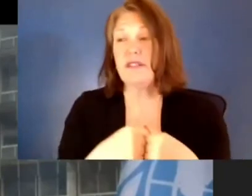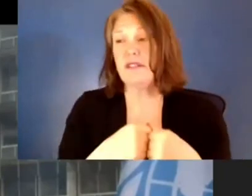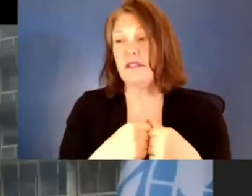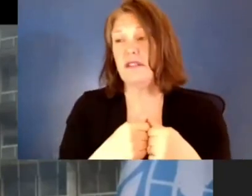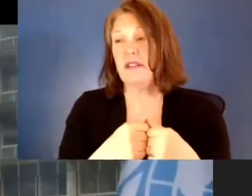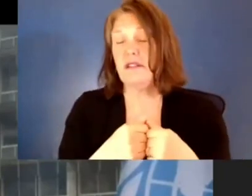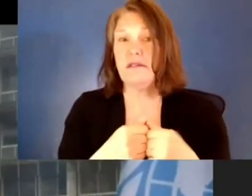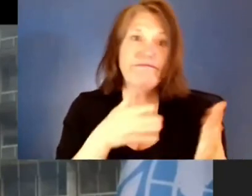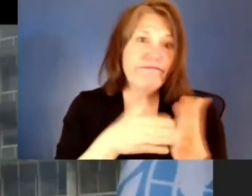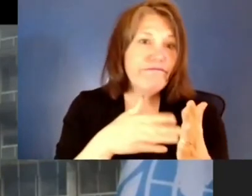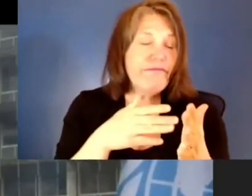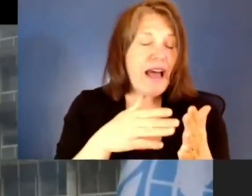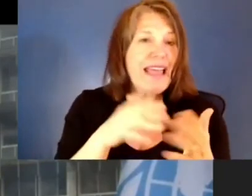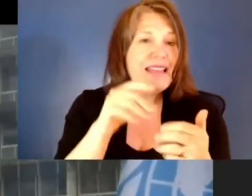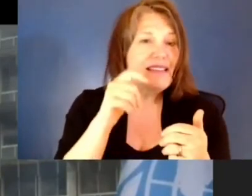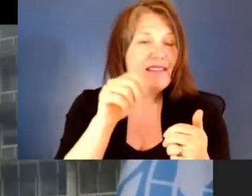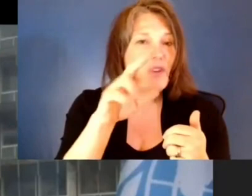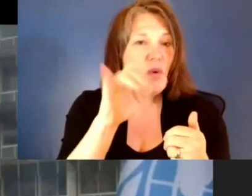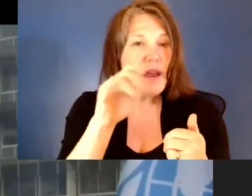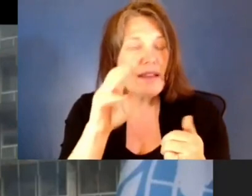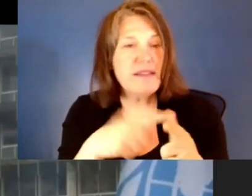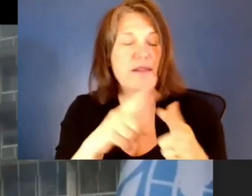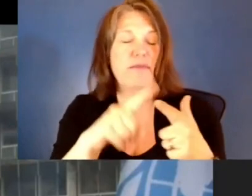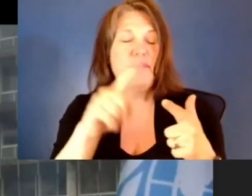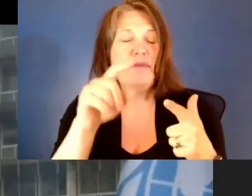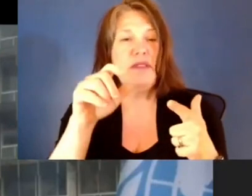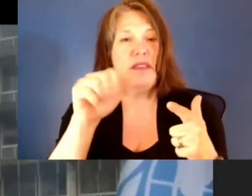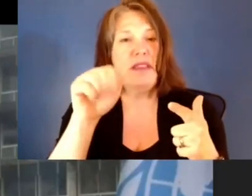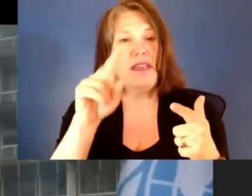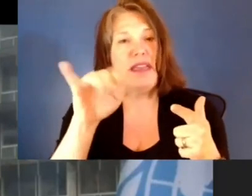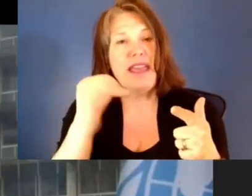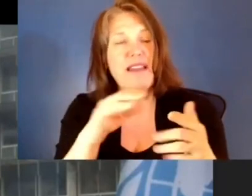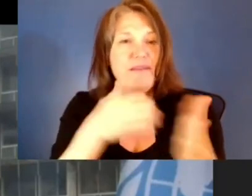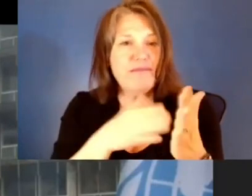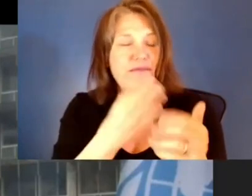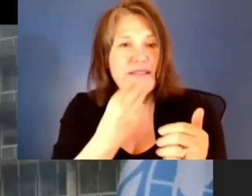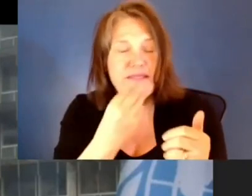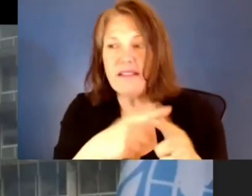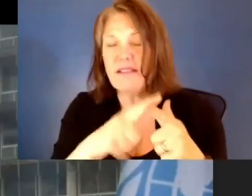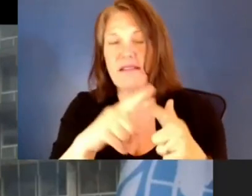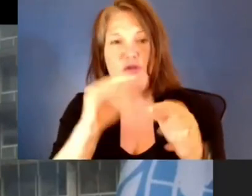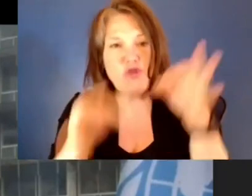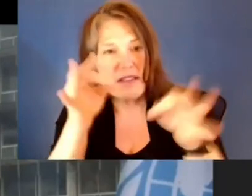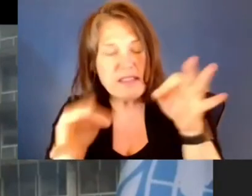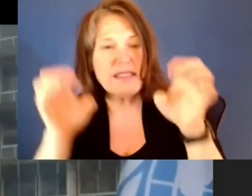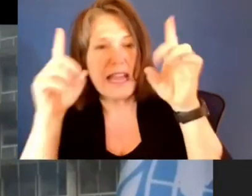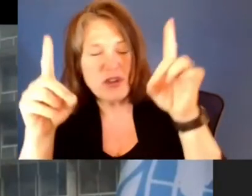against antisemitism, against discrimination and social injustice, education is our best ally.